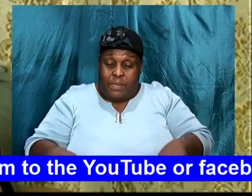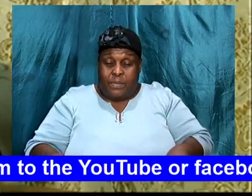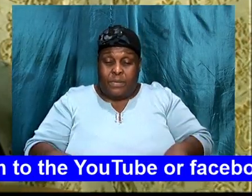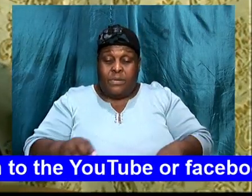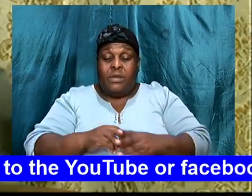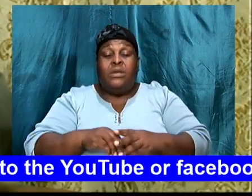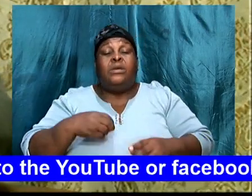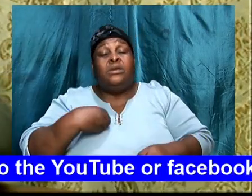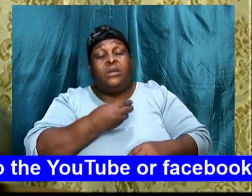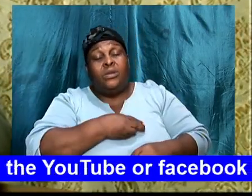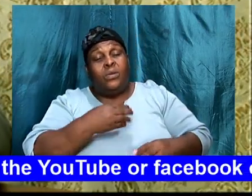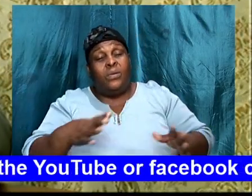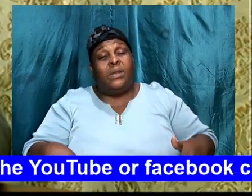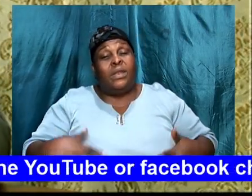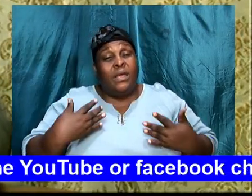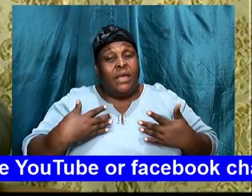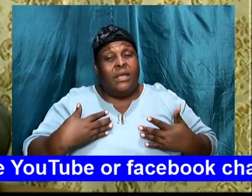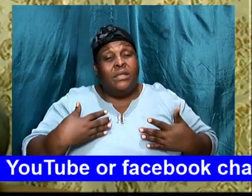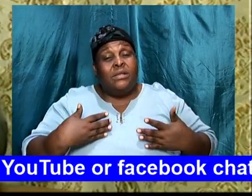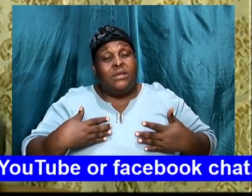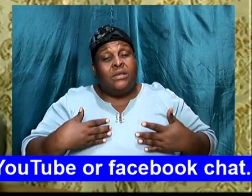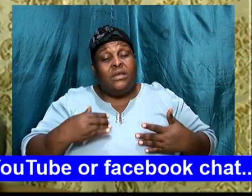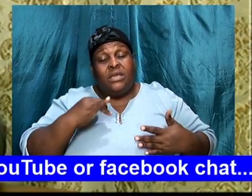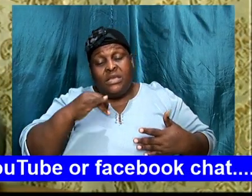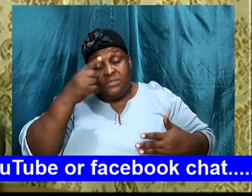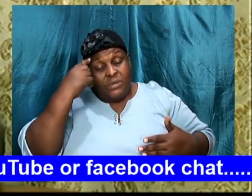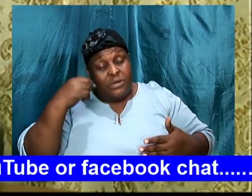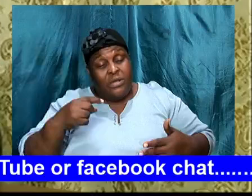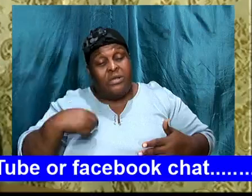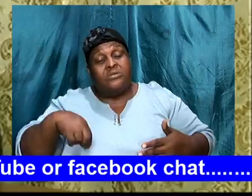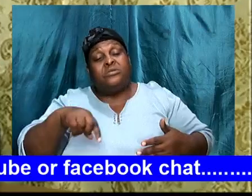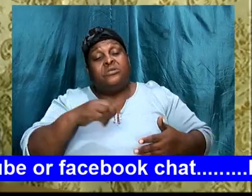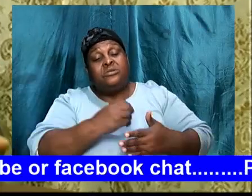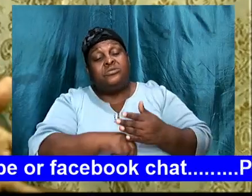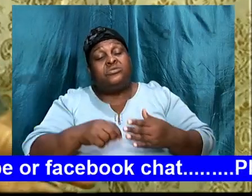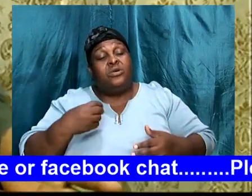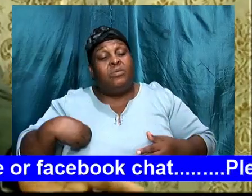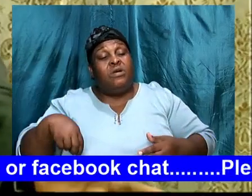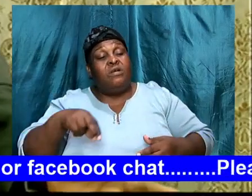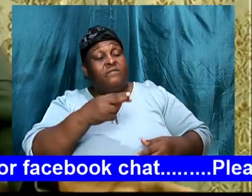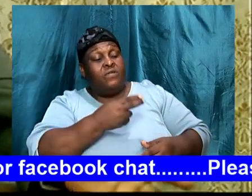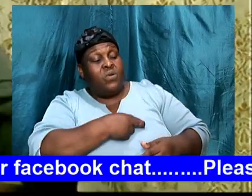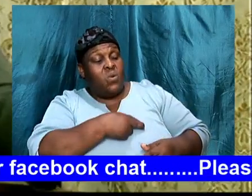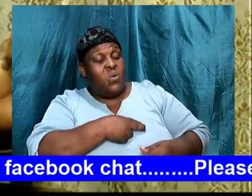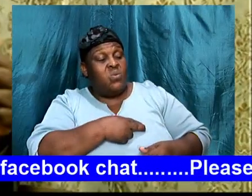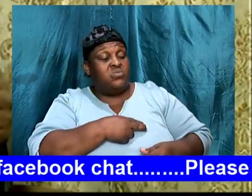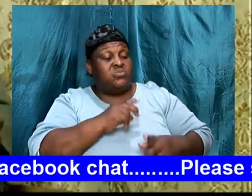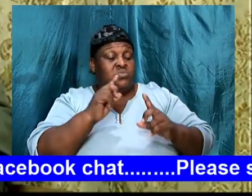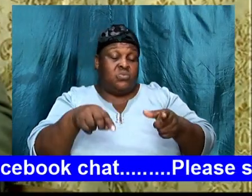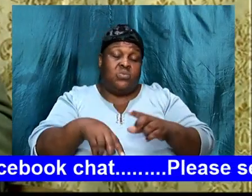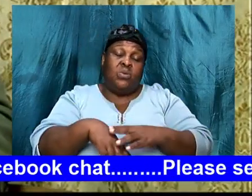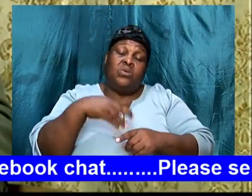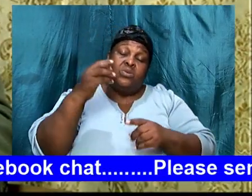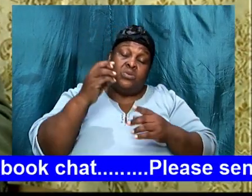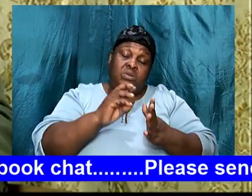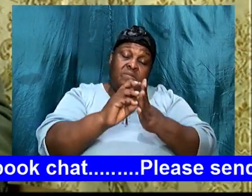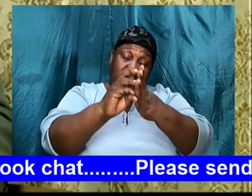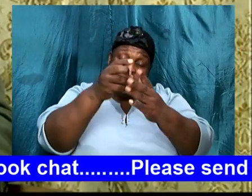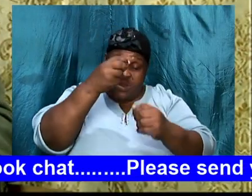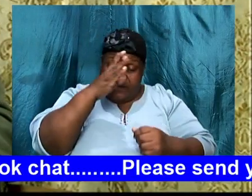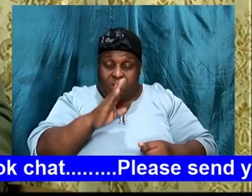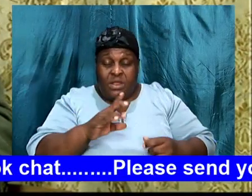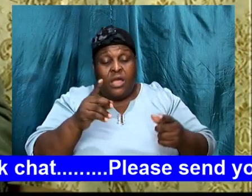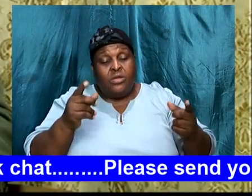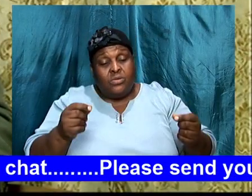now, is as a direct result, of us, stepping out of the will of God, and doing